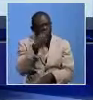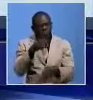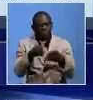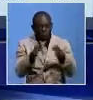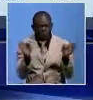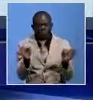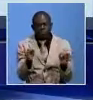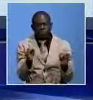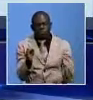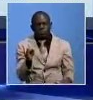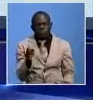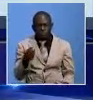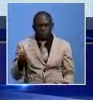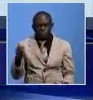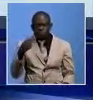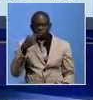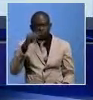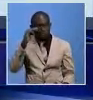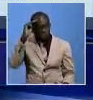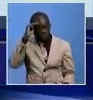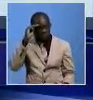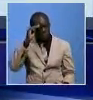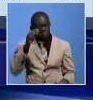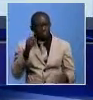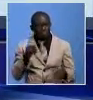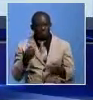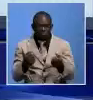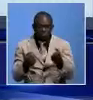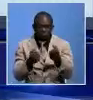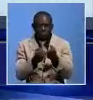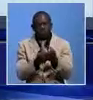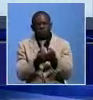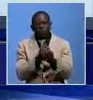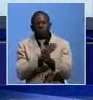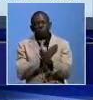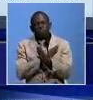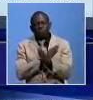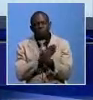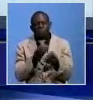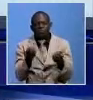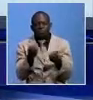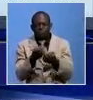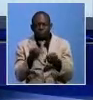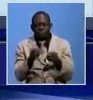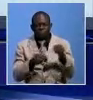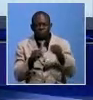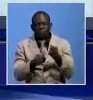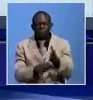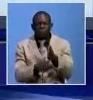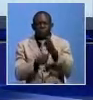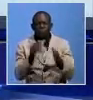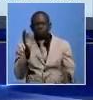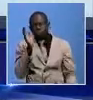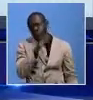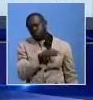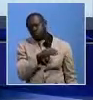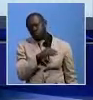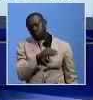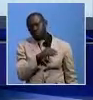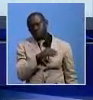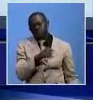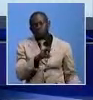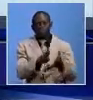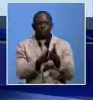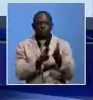of the Environmental Impact Statement report with the Zambia Environmental Management Agency ZIMA for the projects. Here's a